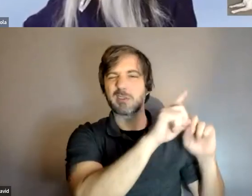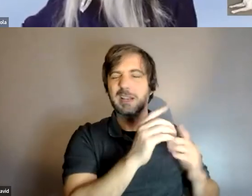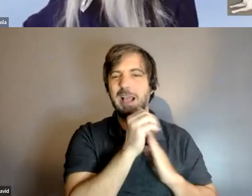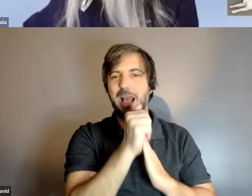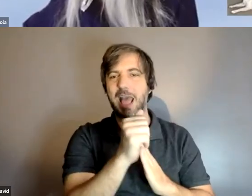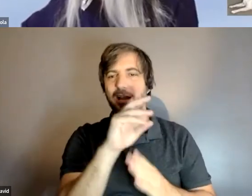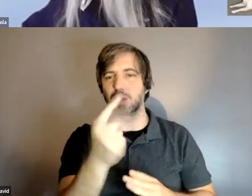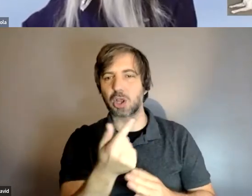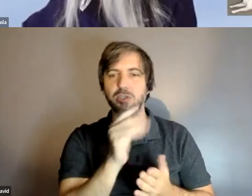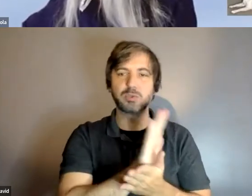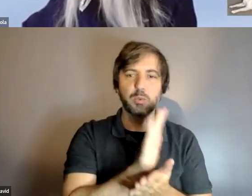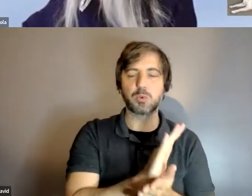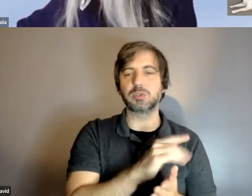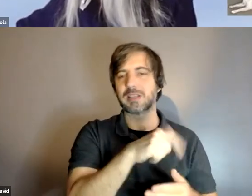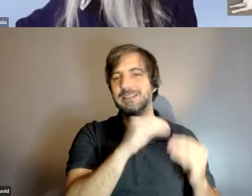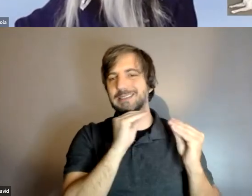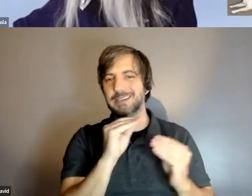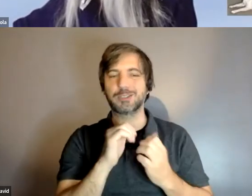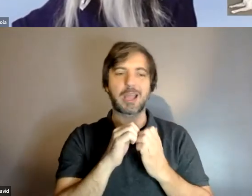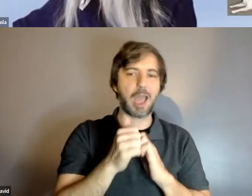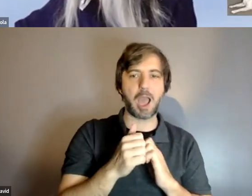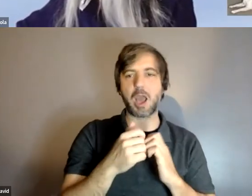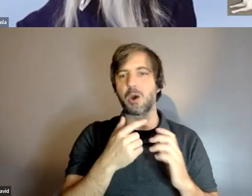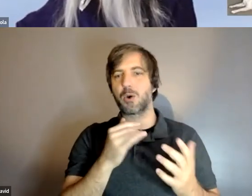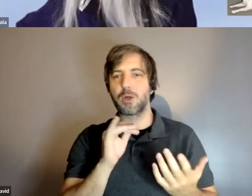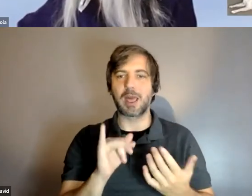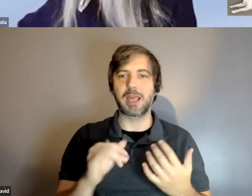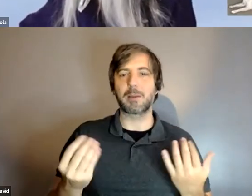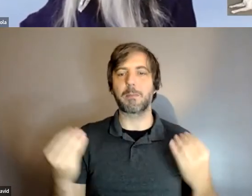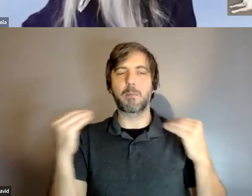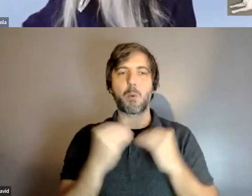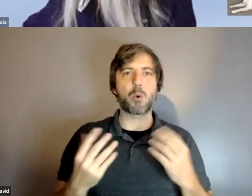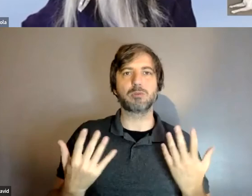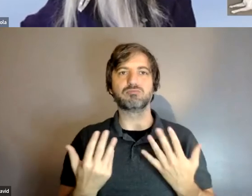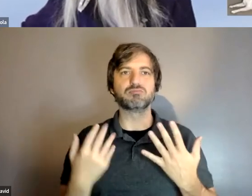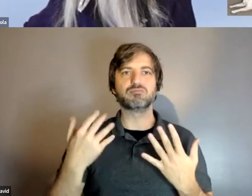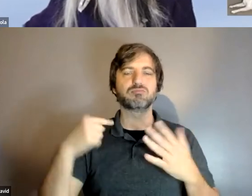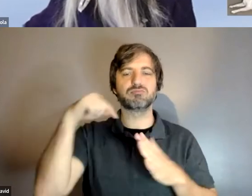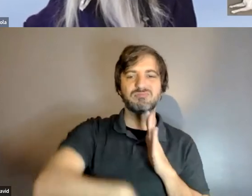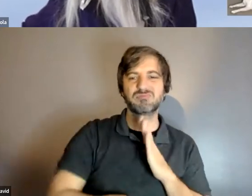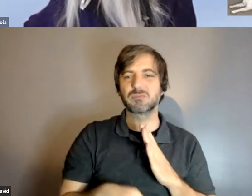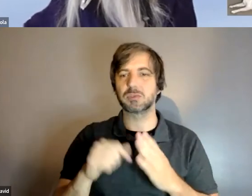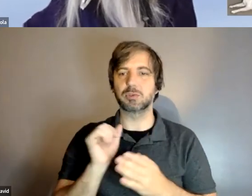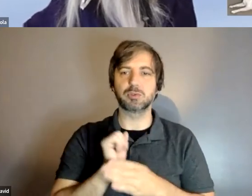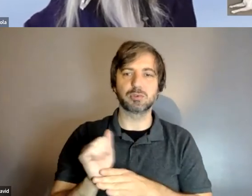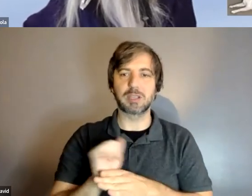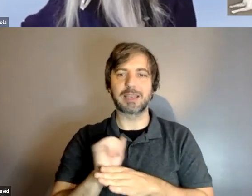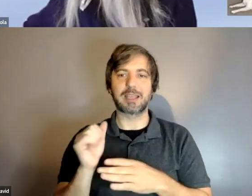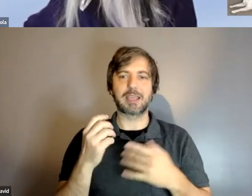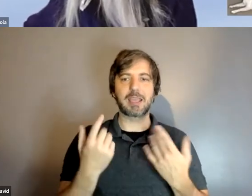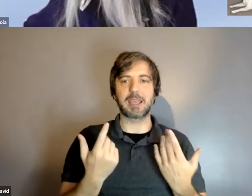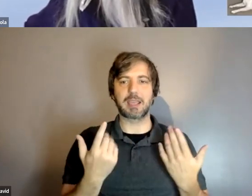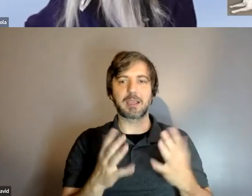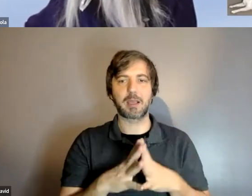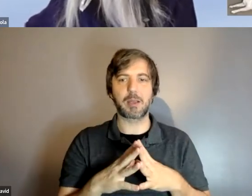programs as well like accelerated um comprehensive or in the o m training and you could really usually consult through like